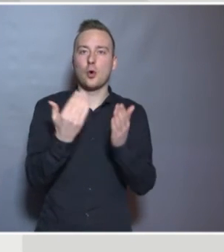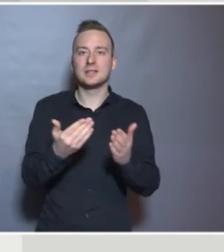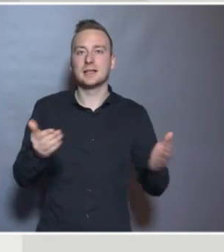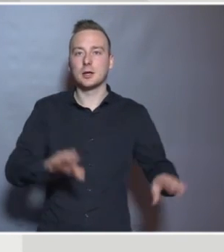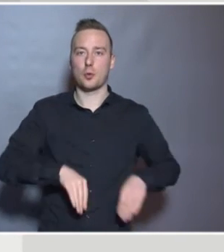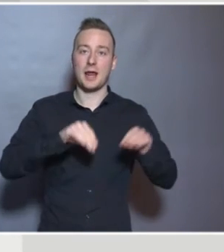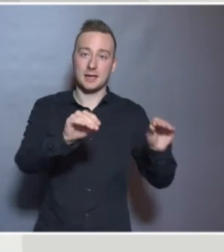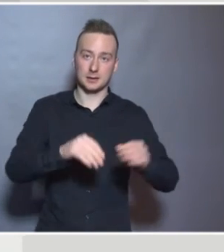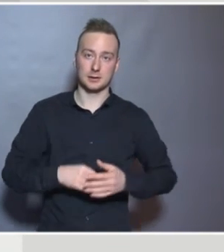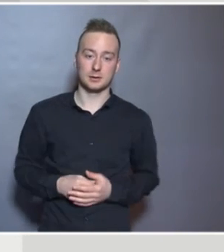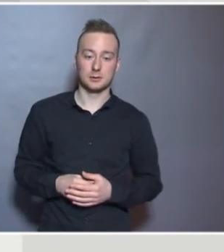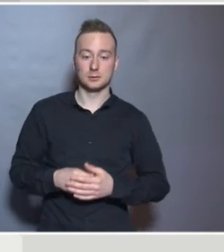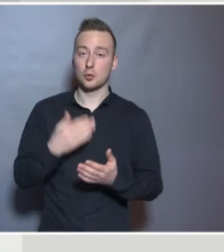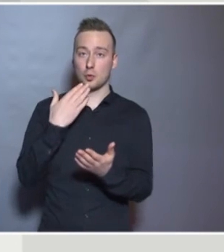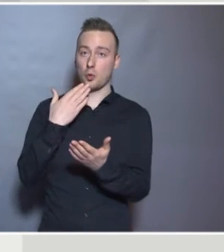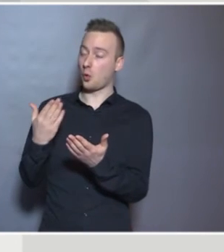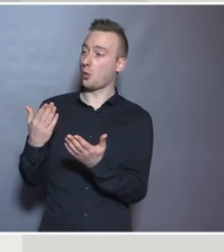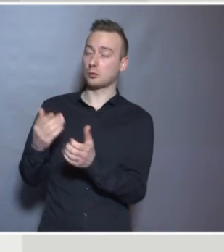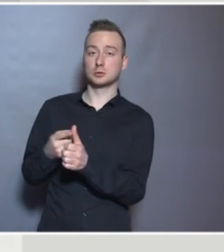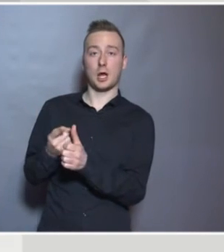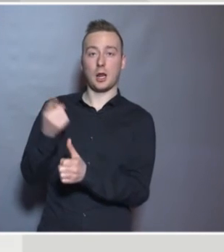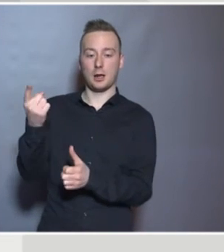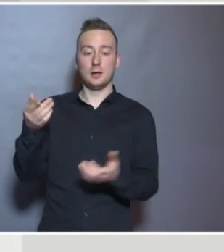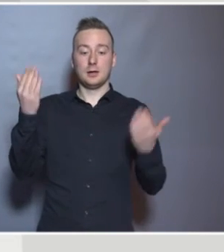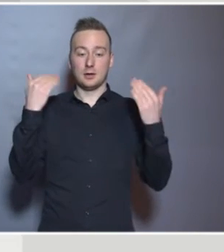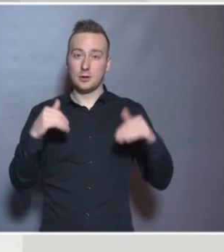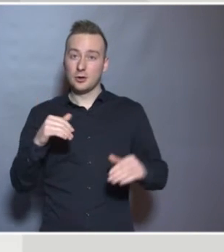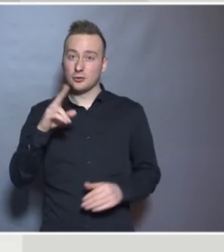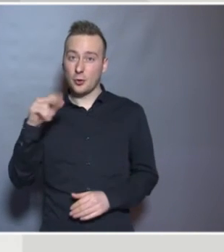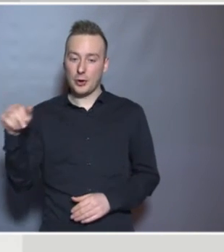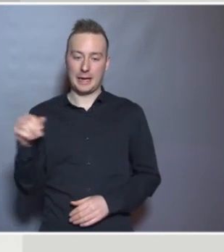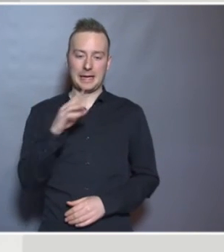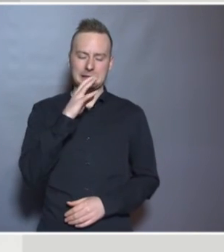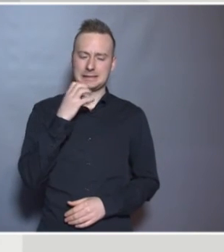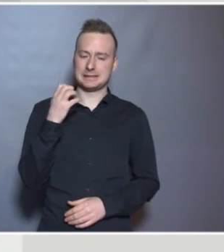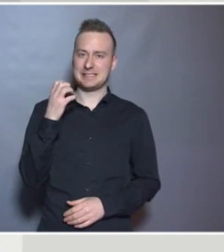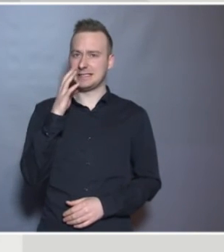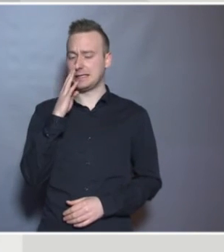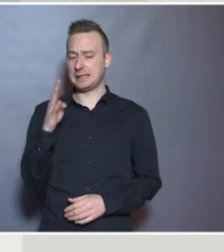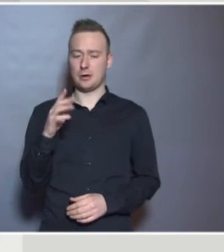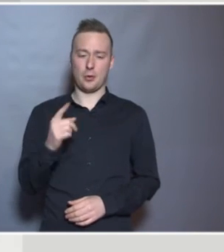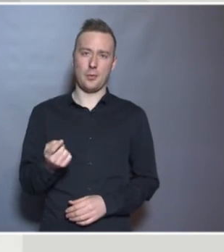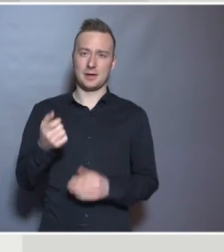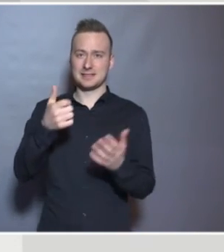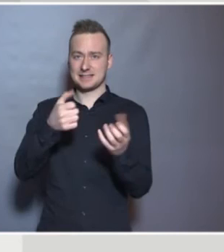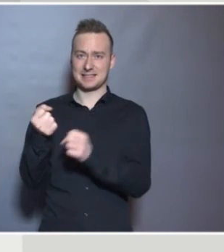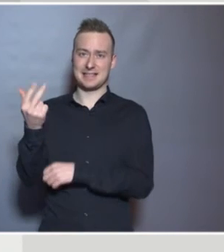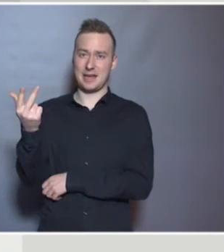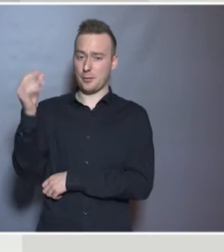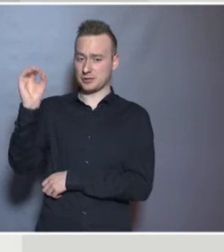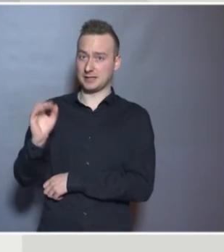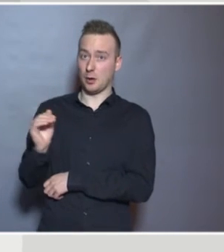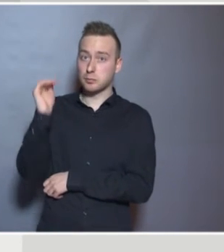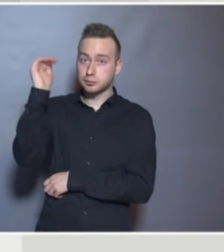It's quite a good rate. For Norway, you're 99.63%. So